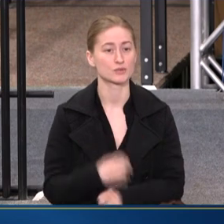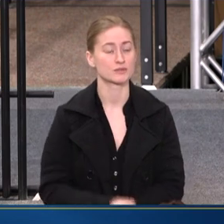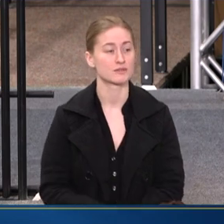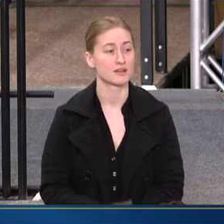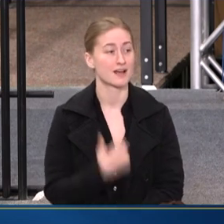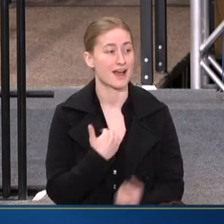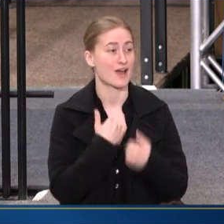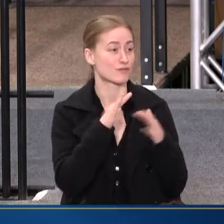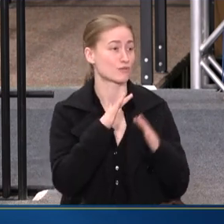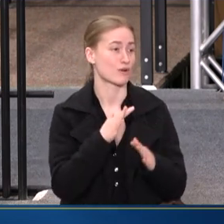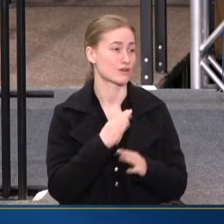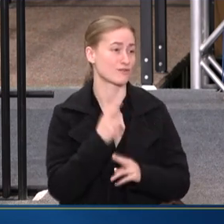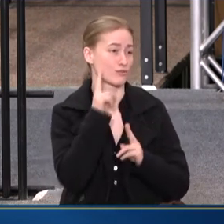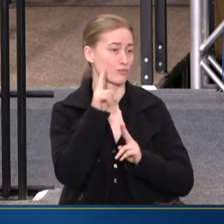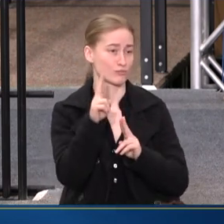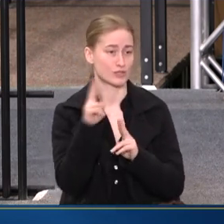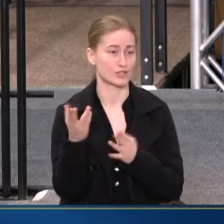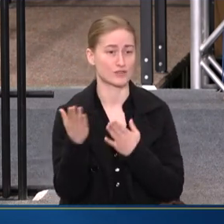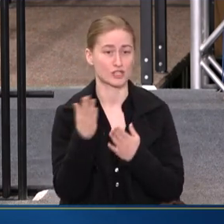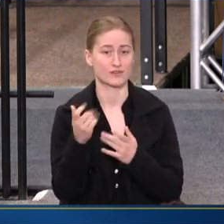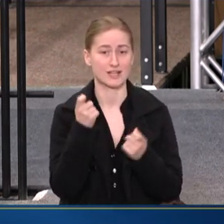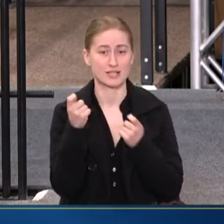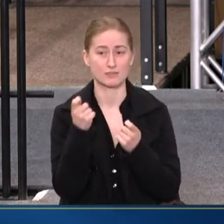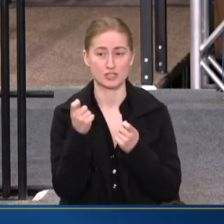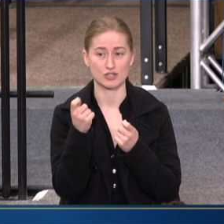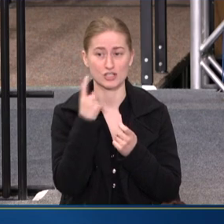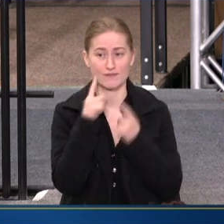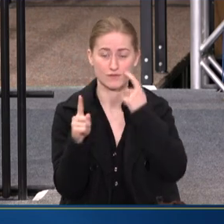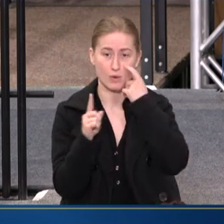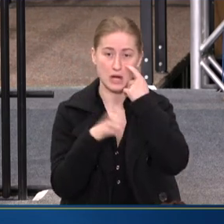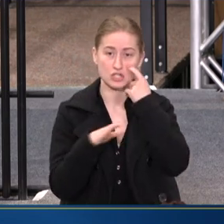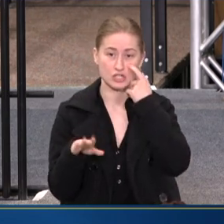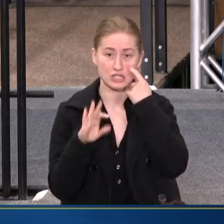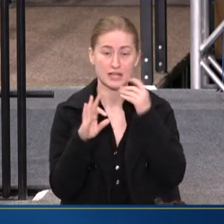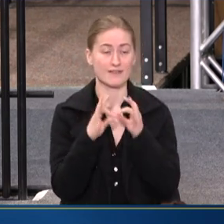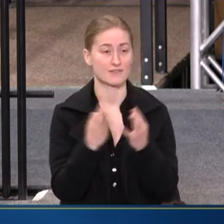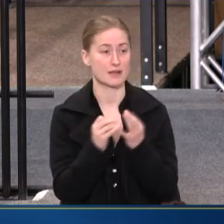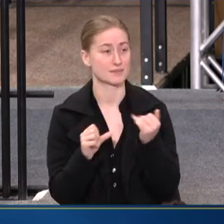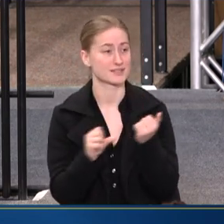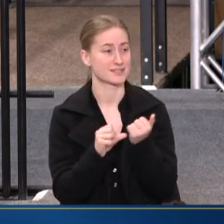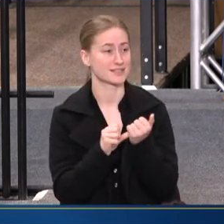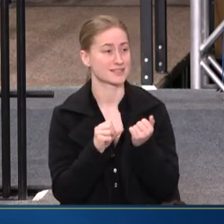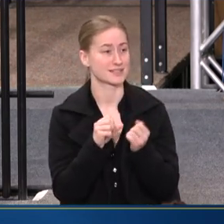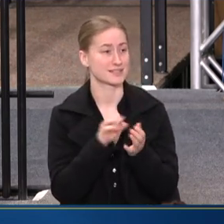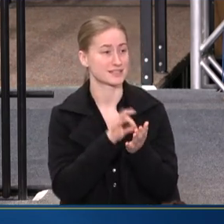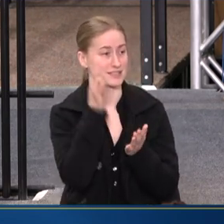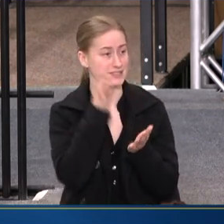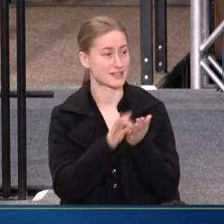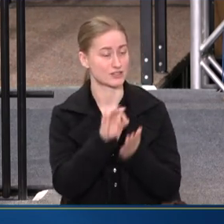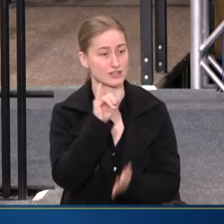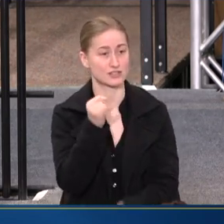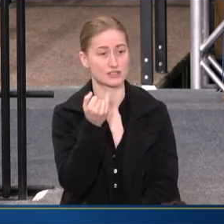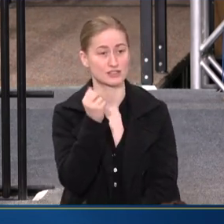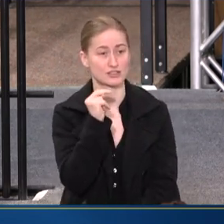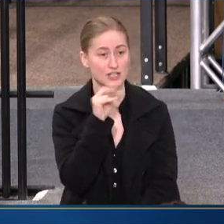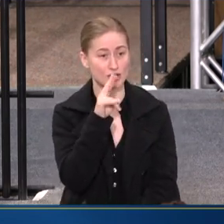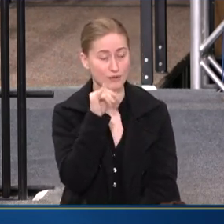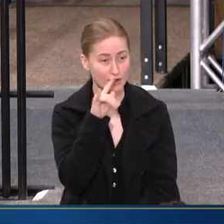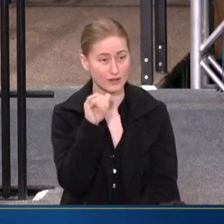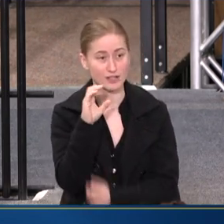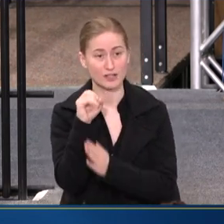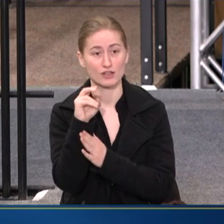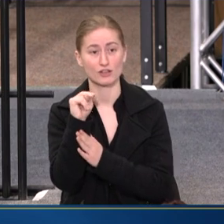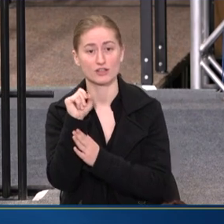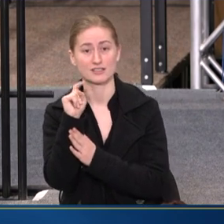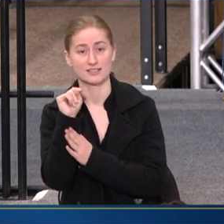HAVE THE WONDERFUL PRIVILEGE OF SERVING AS THE ADMINISTRATION FOR CHILDREN AND FAMILIES ASSISTANT SECRETARY OF JANUARY CONTRERAS. WE